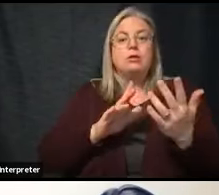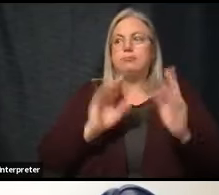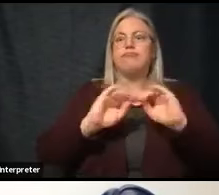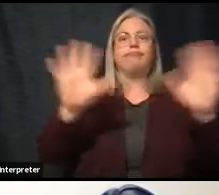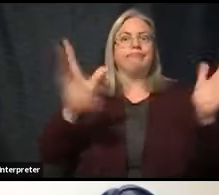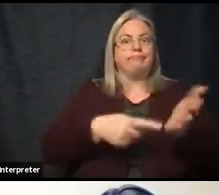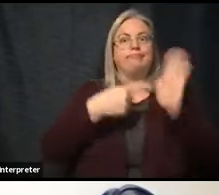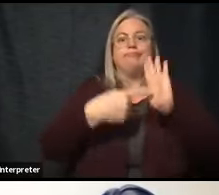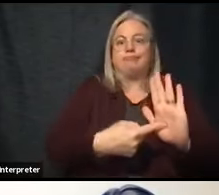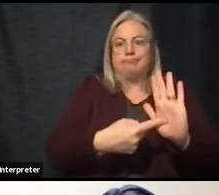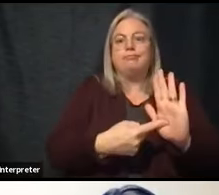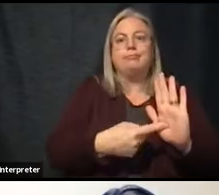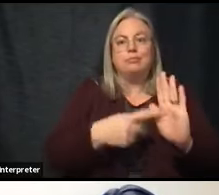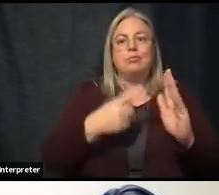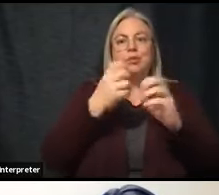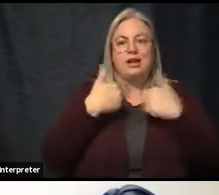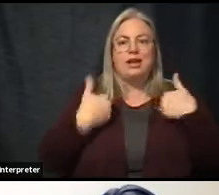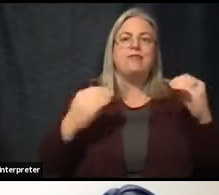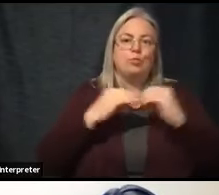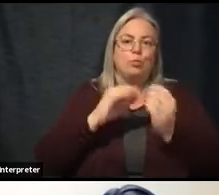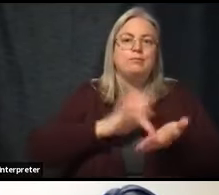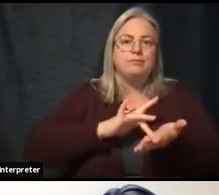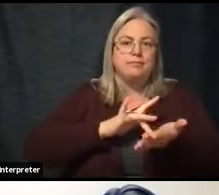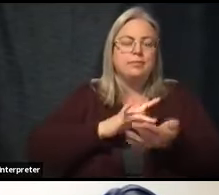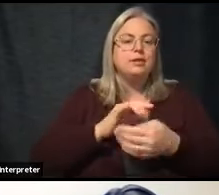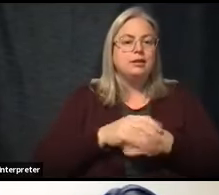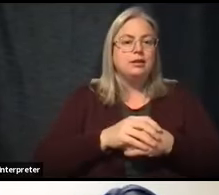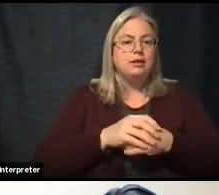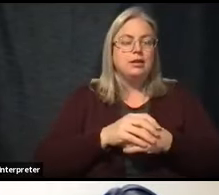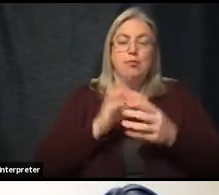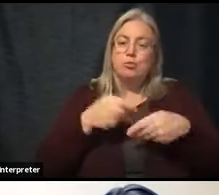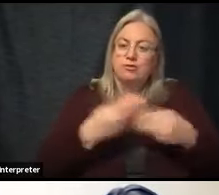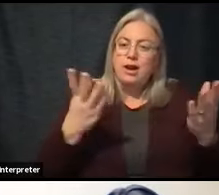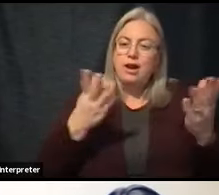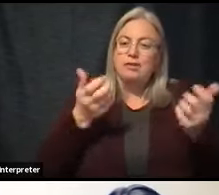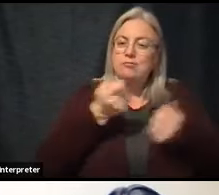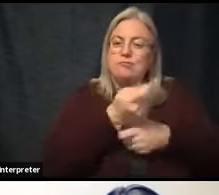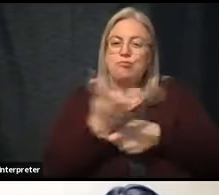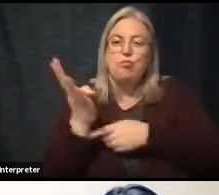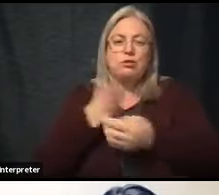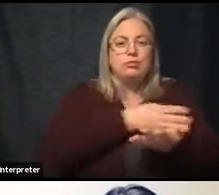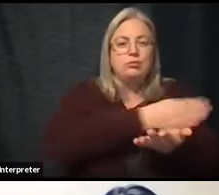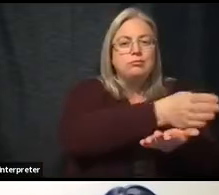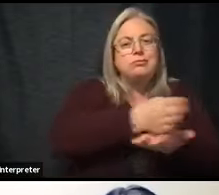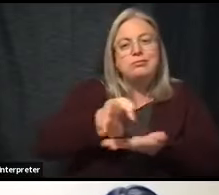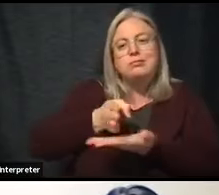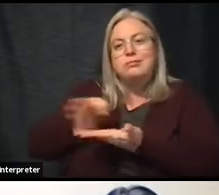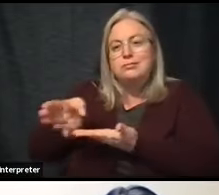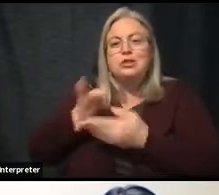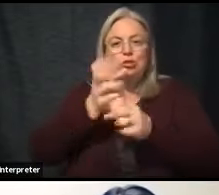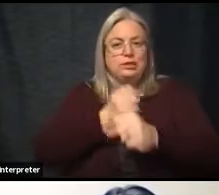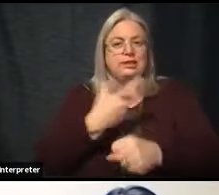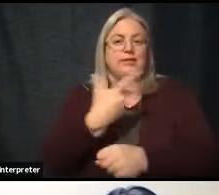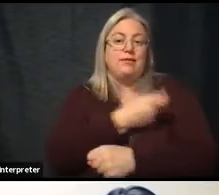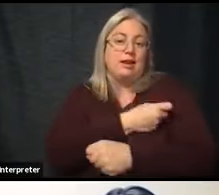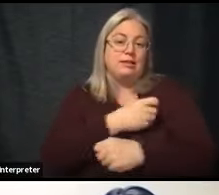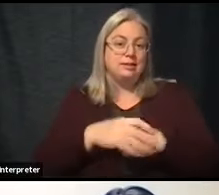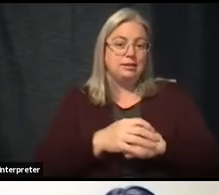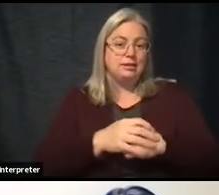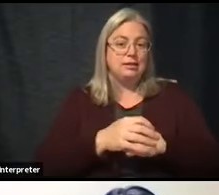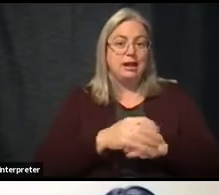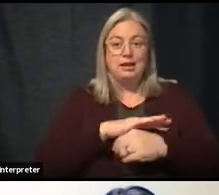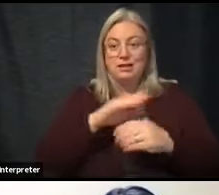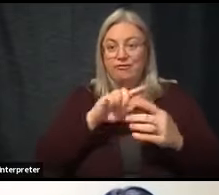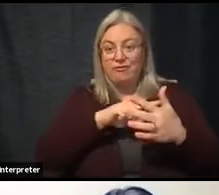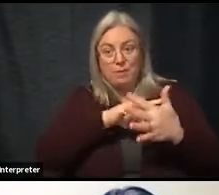we have more vaccine, which is really providing multiple channels, avenues for you to receive the vaccine. And all of those channels